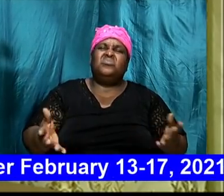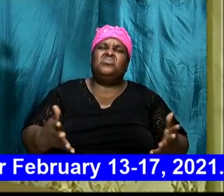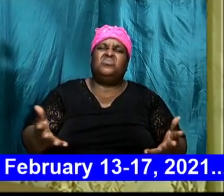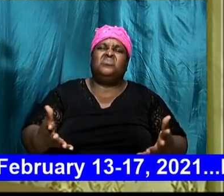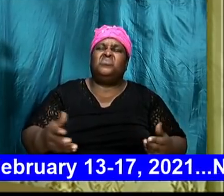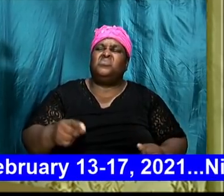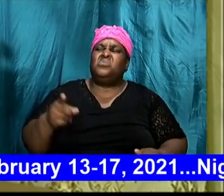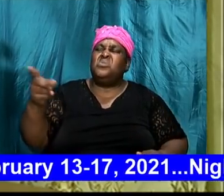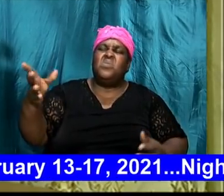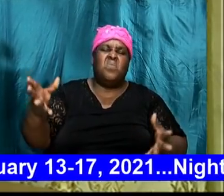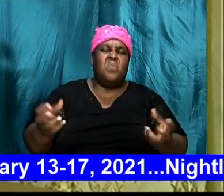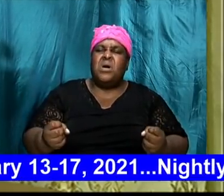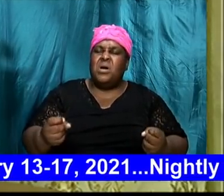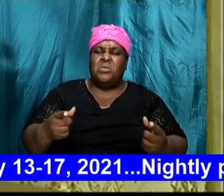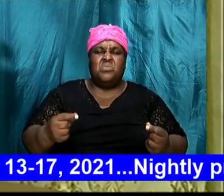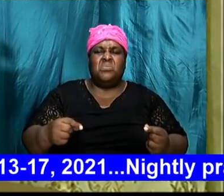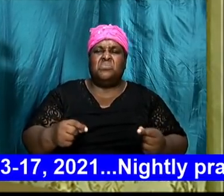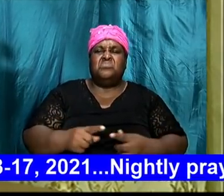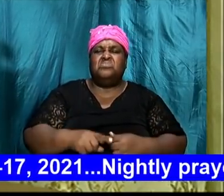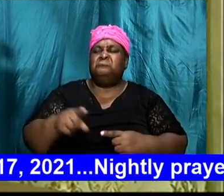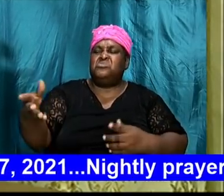what transpired